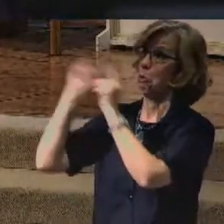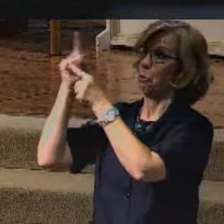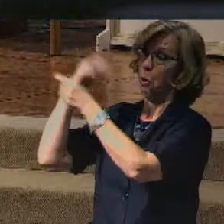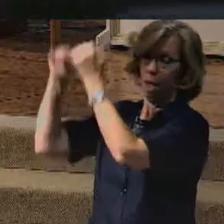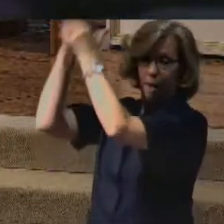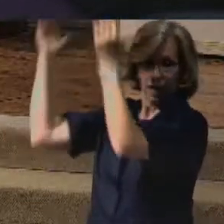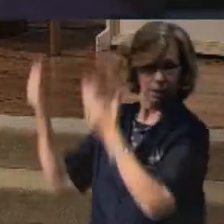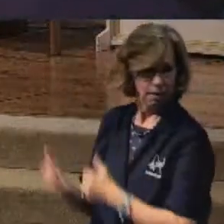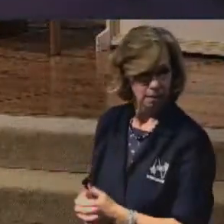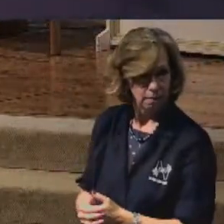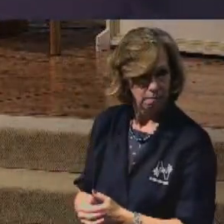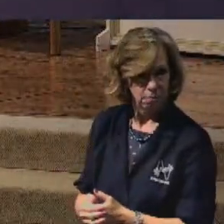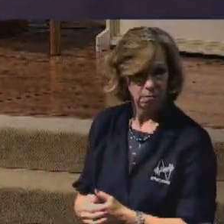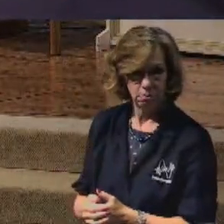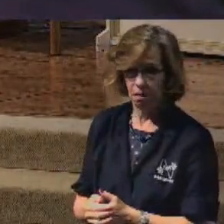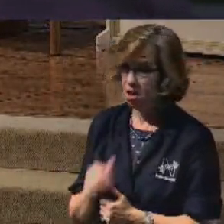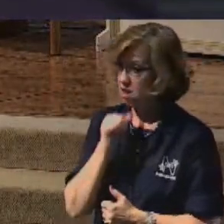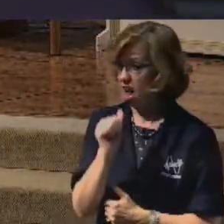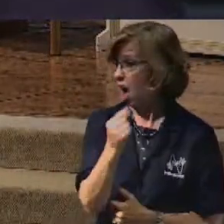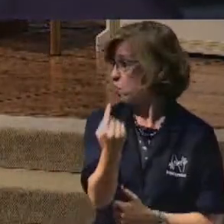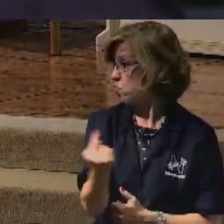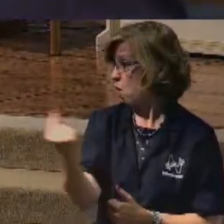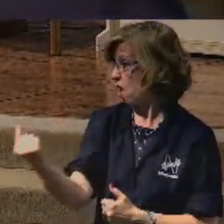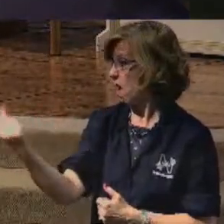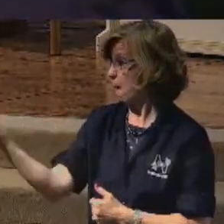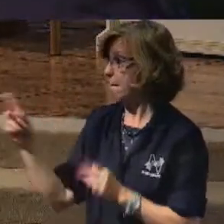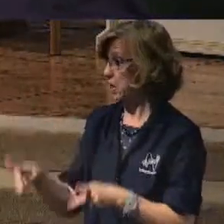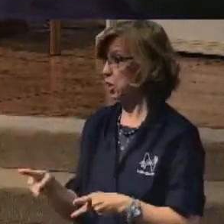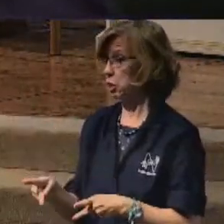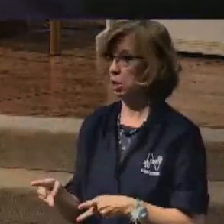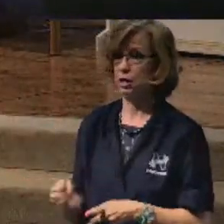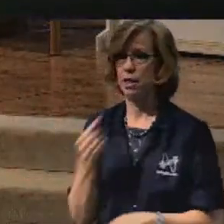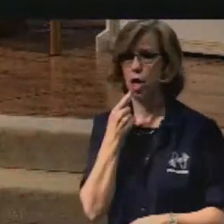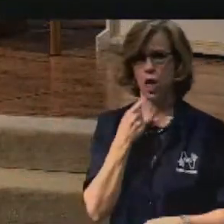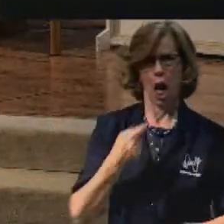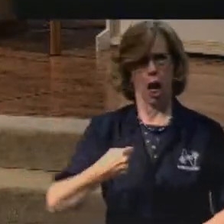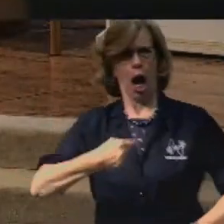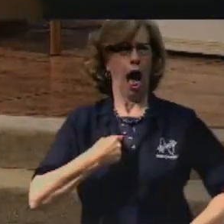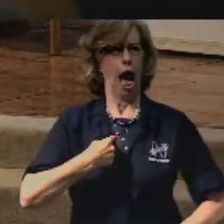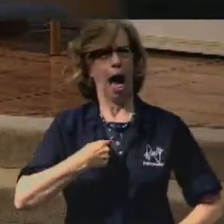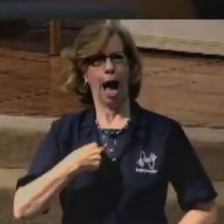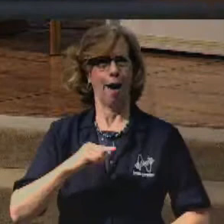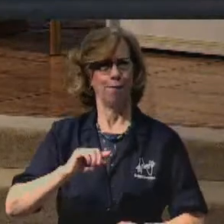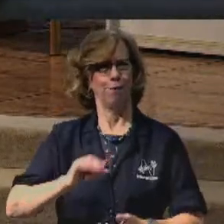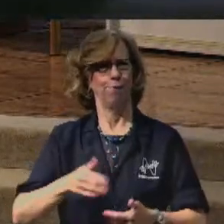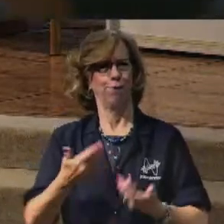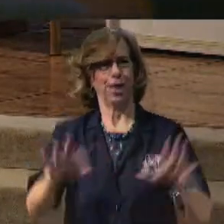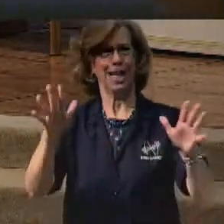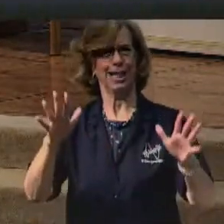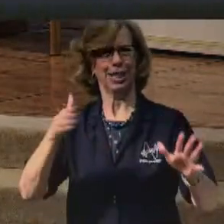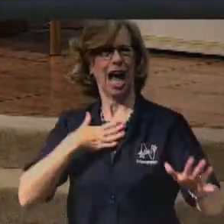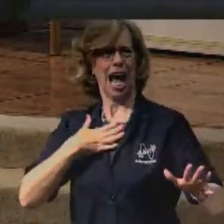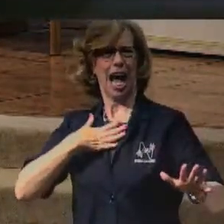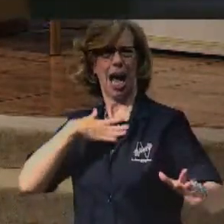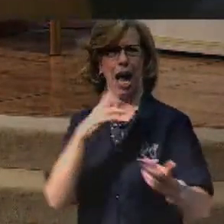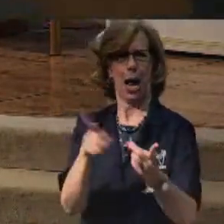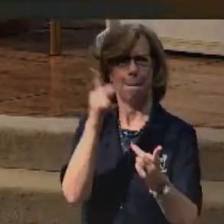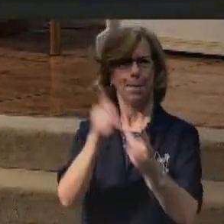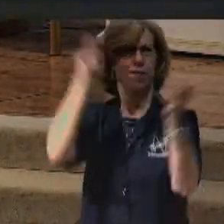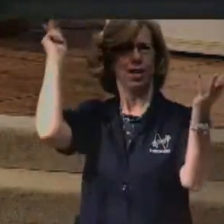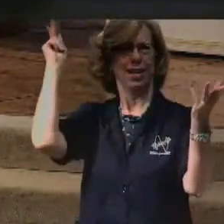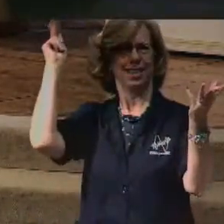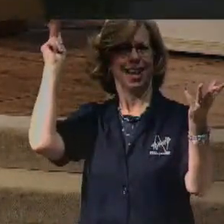There's none of us. They're going to get to the place that we say, hey, I've graduated from this thing called Christian life. I've got all the answers.